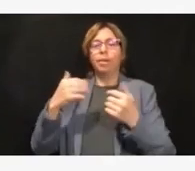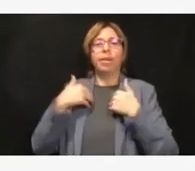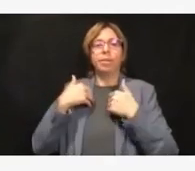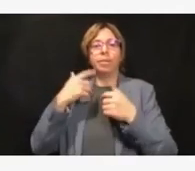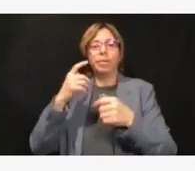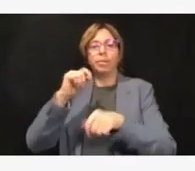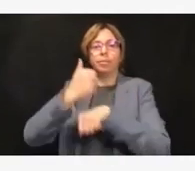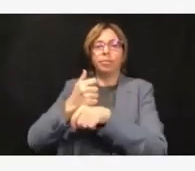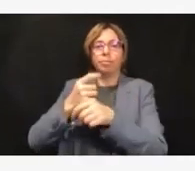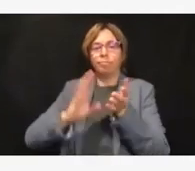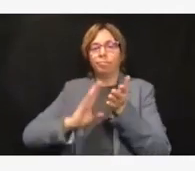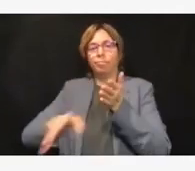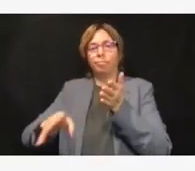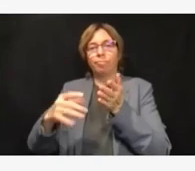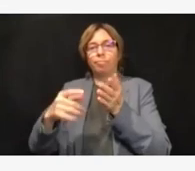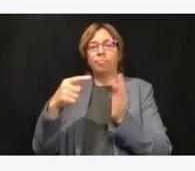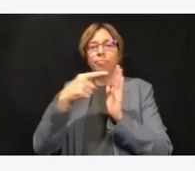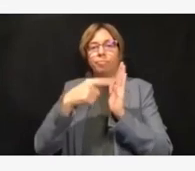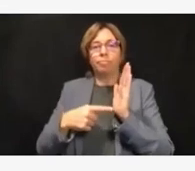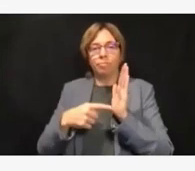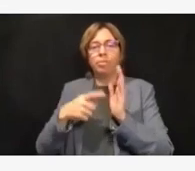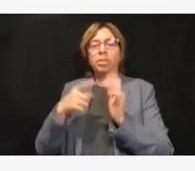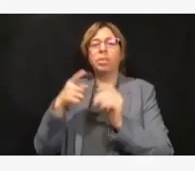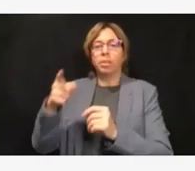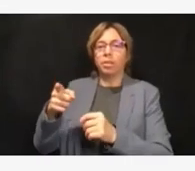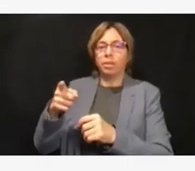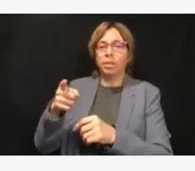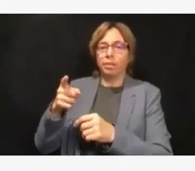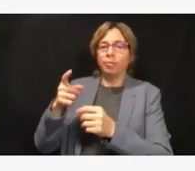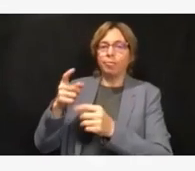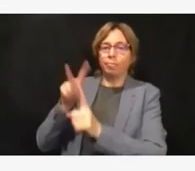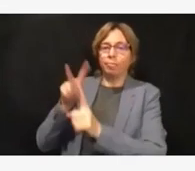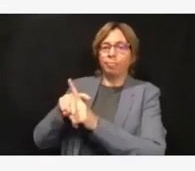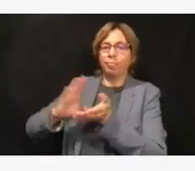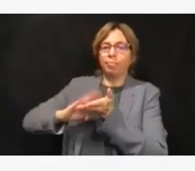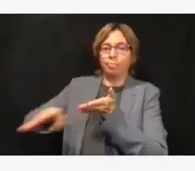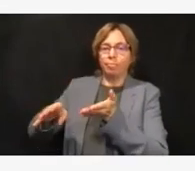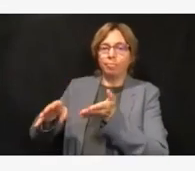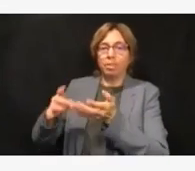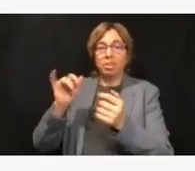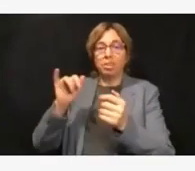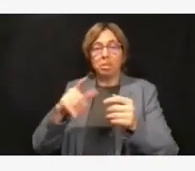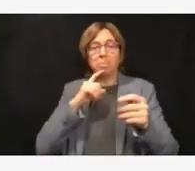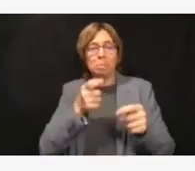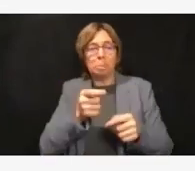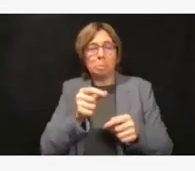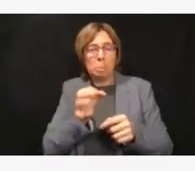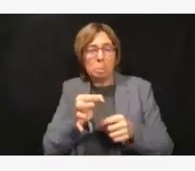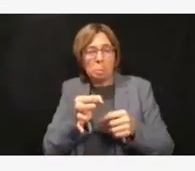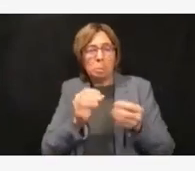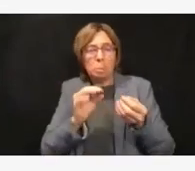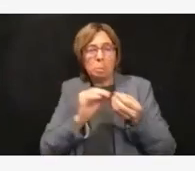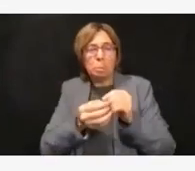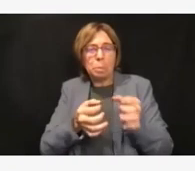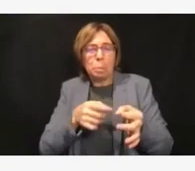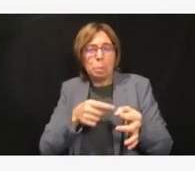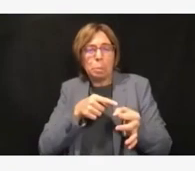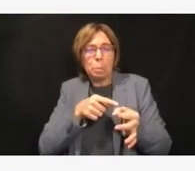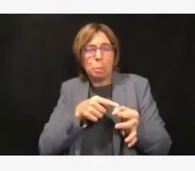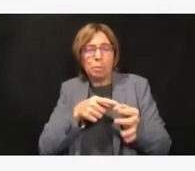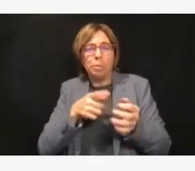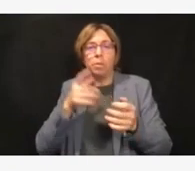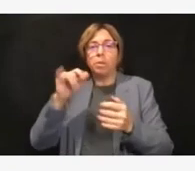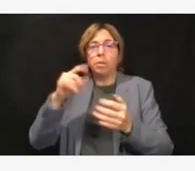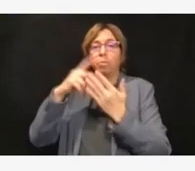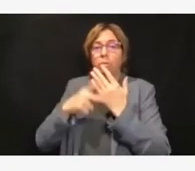So, a pretty small number. But we're moving forward with implementing that now. Thank you. And so,